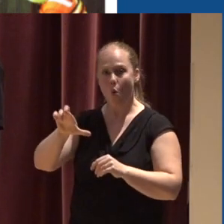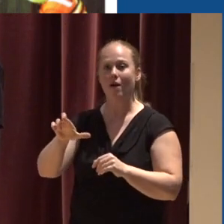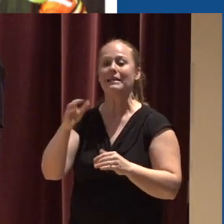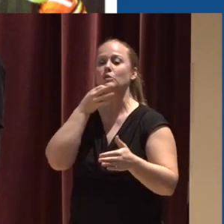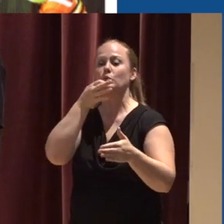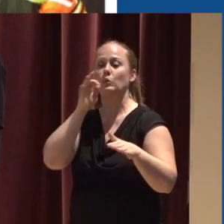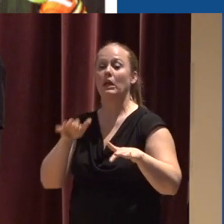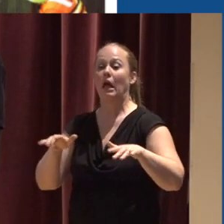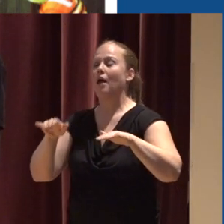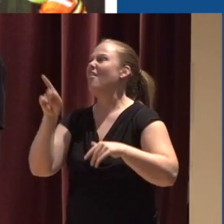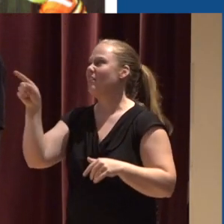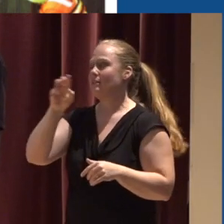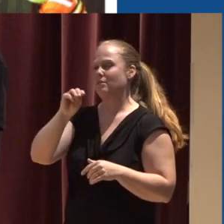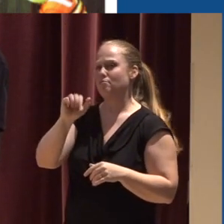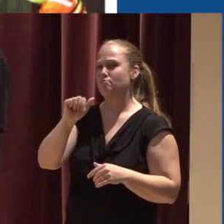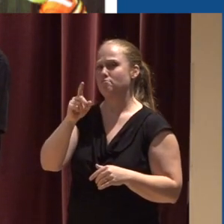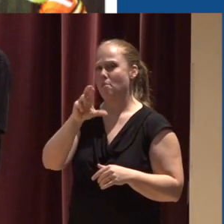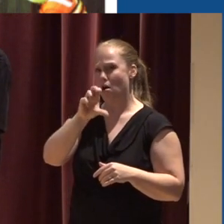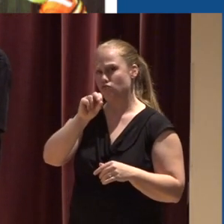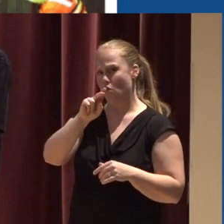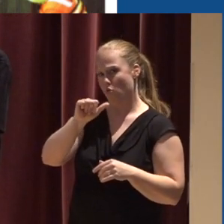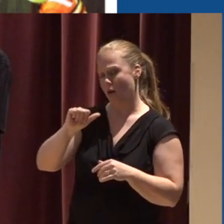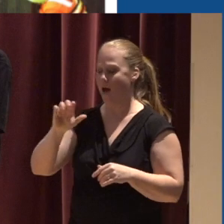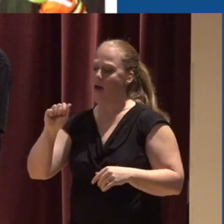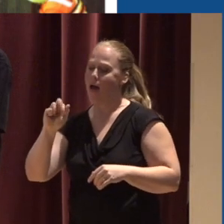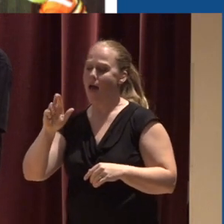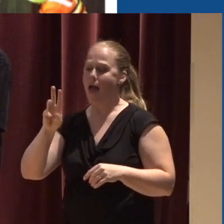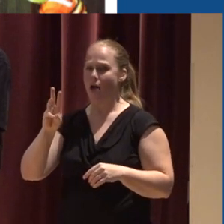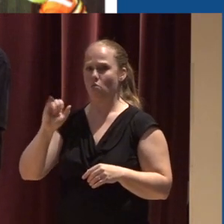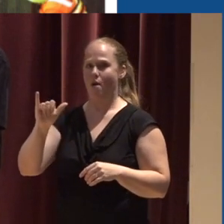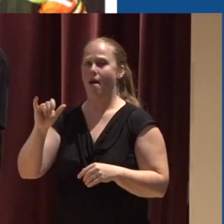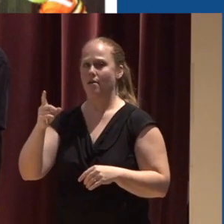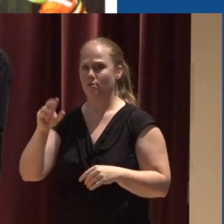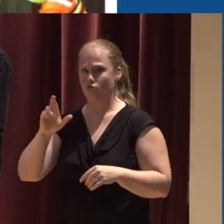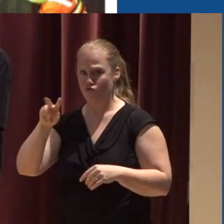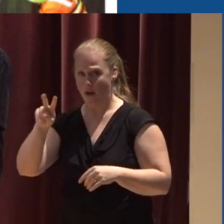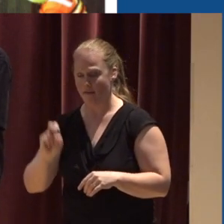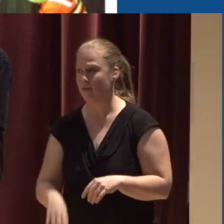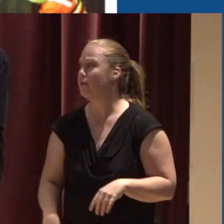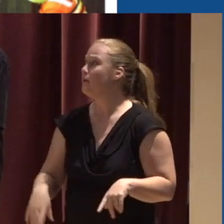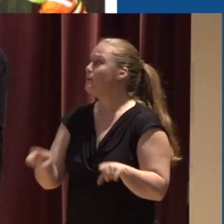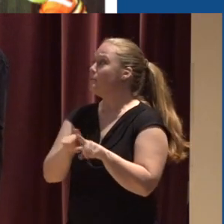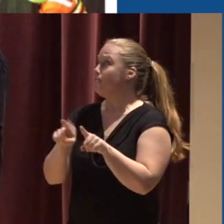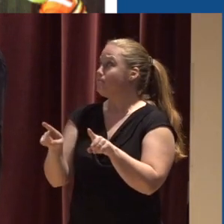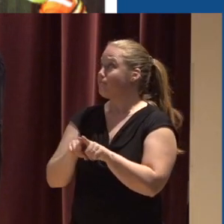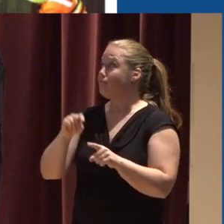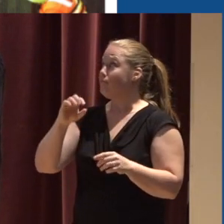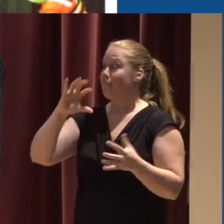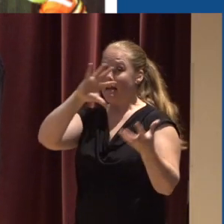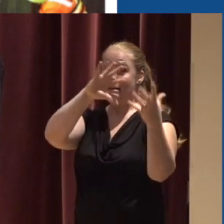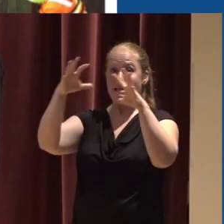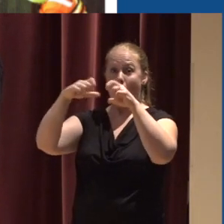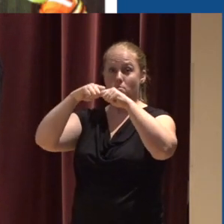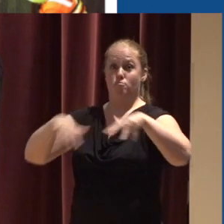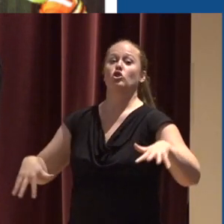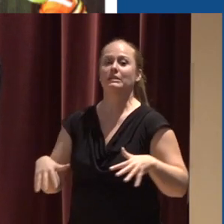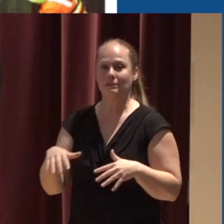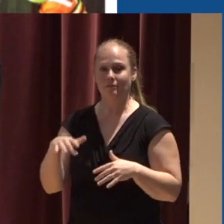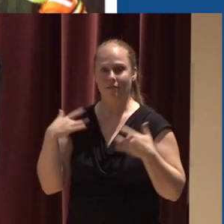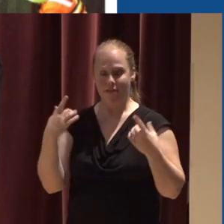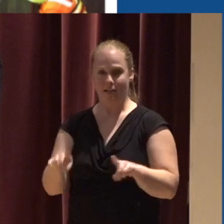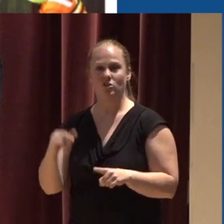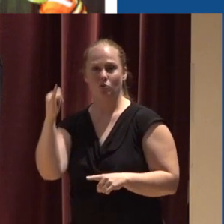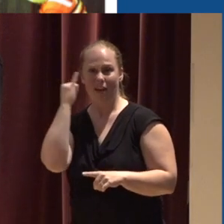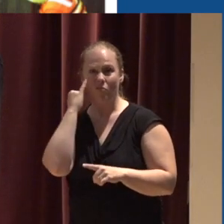Madrona and Airway Drive Another example would be for cloudburst events Which is particularly important during the fall When we get a lot